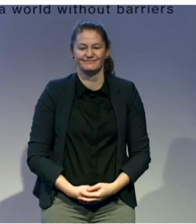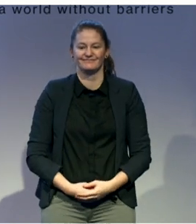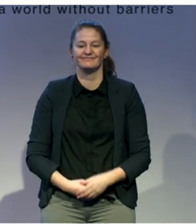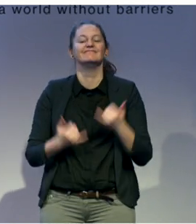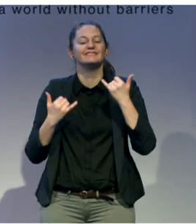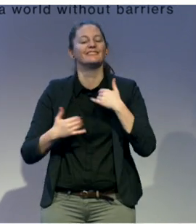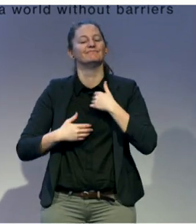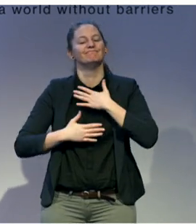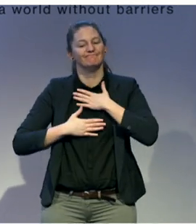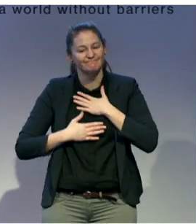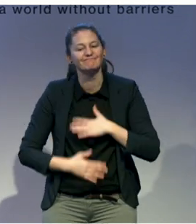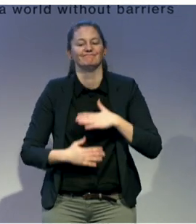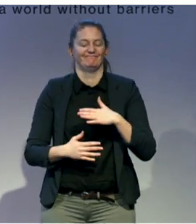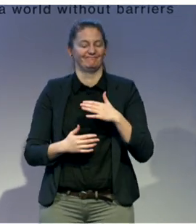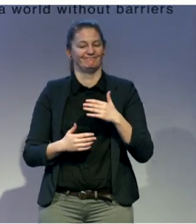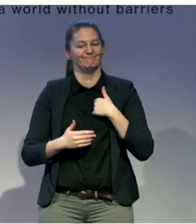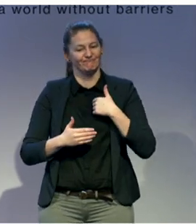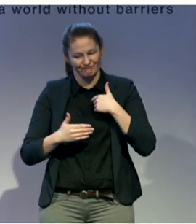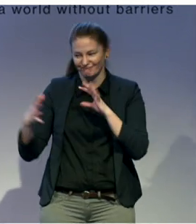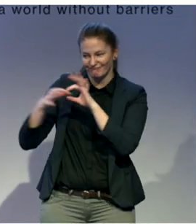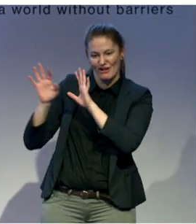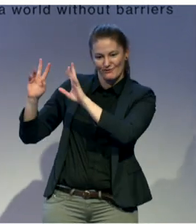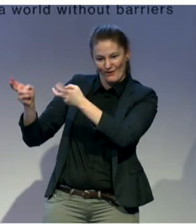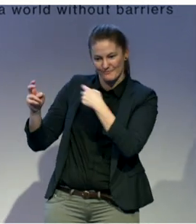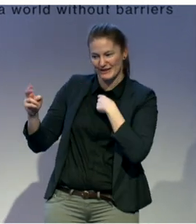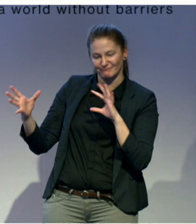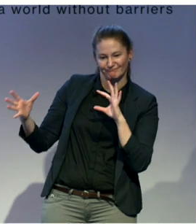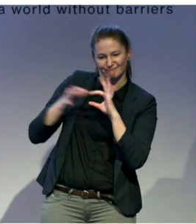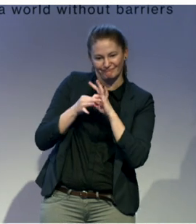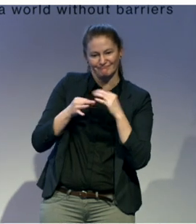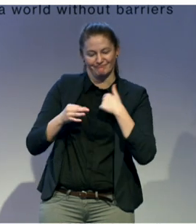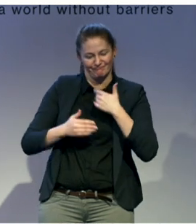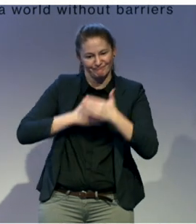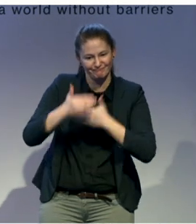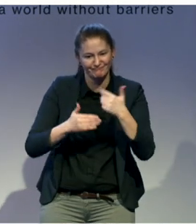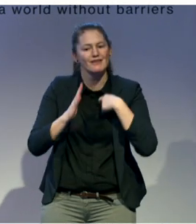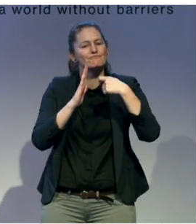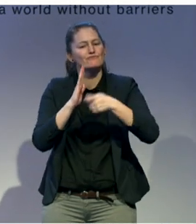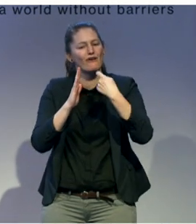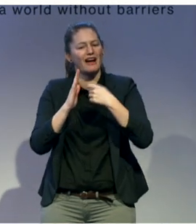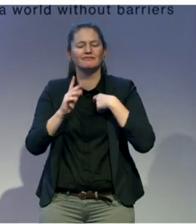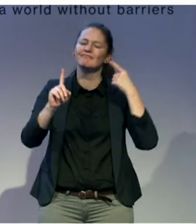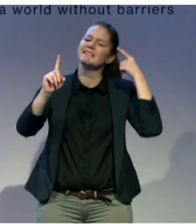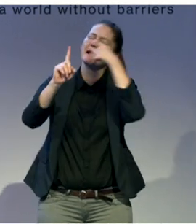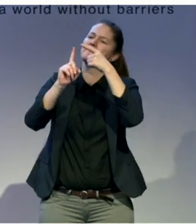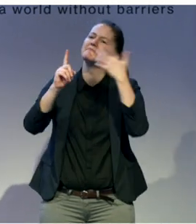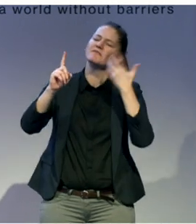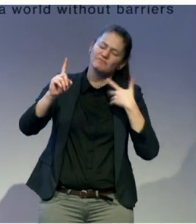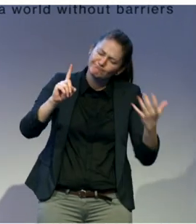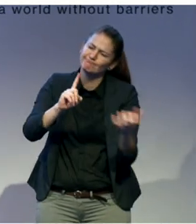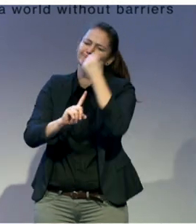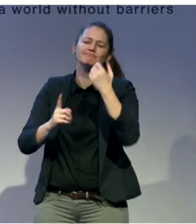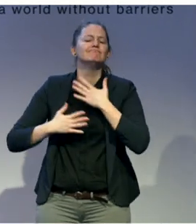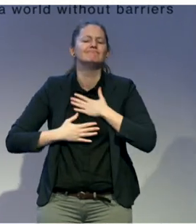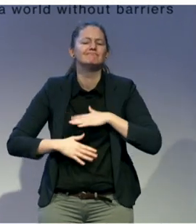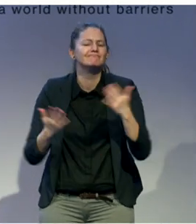What is the project achieving and what is the main point of view? And a